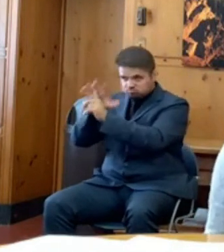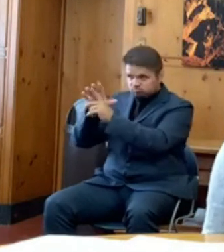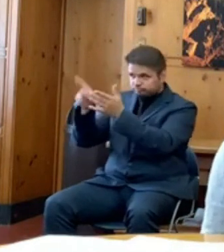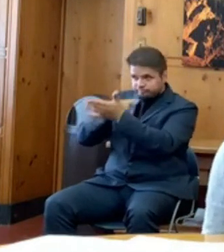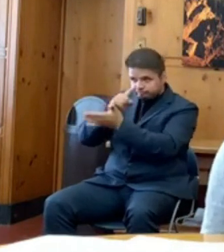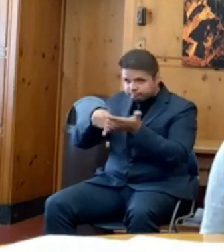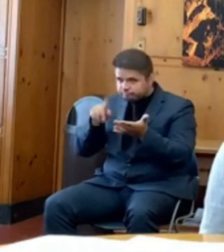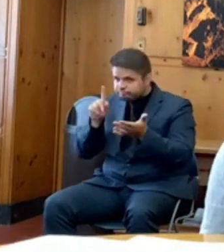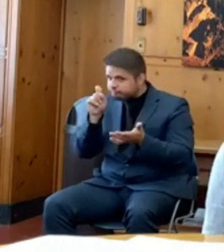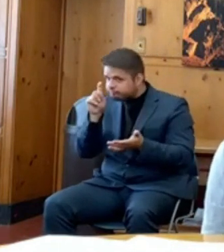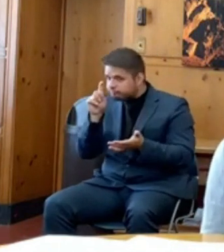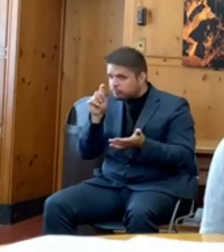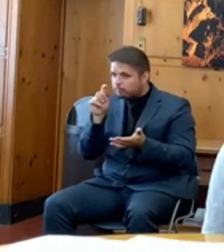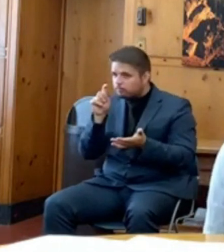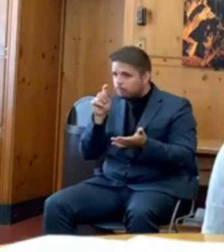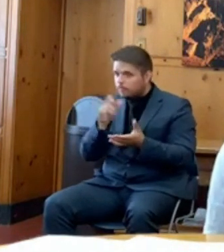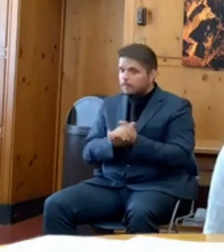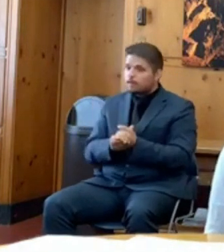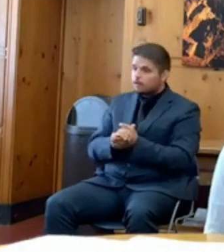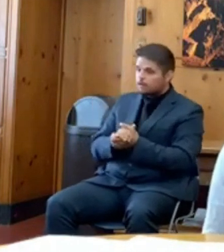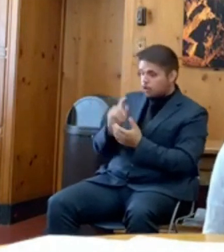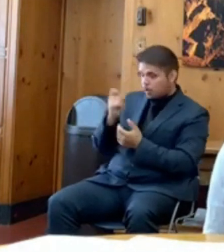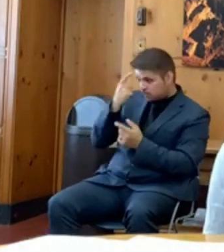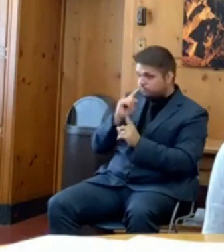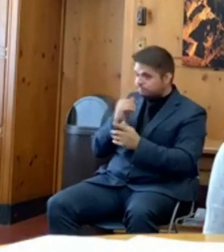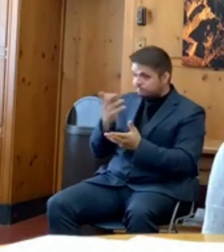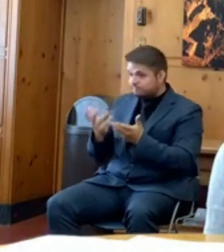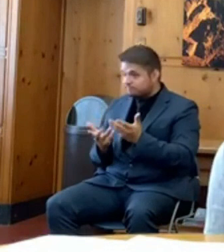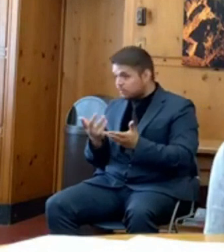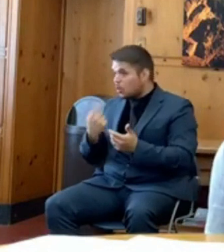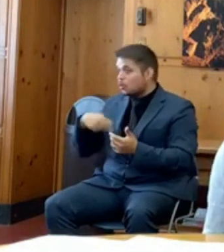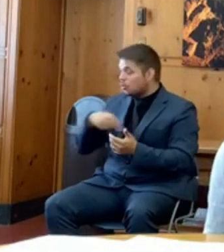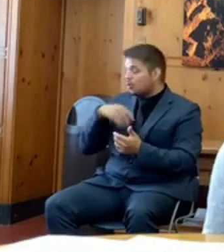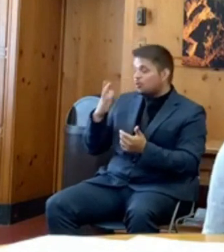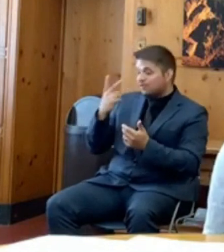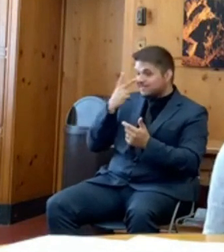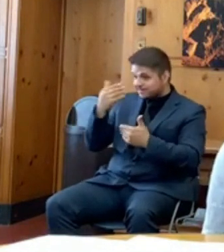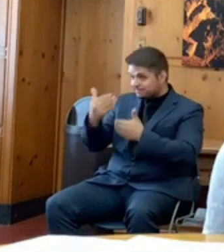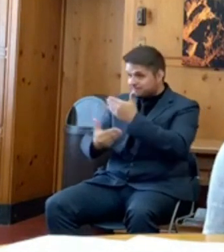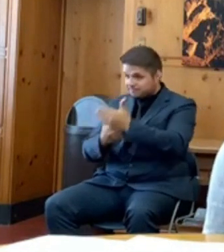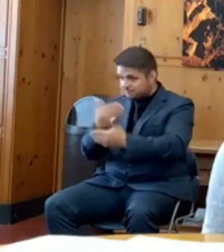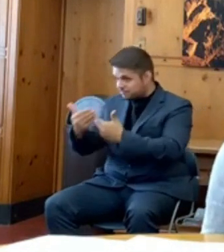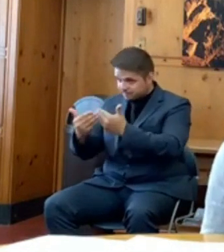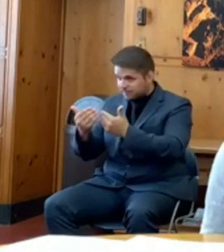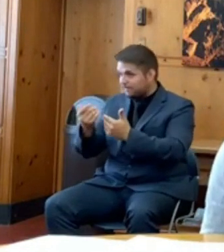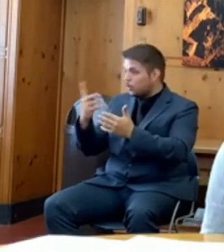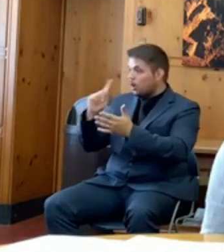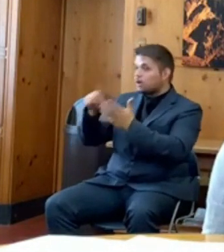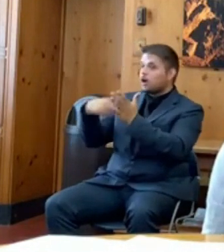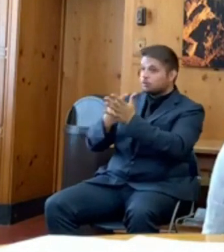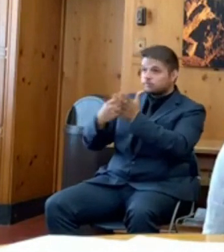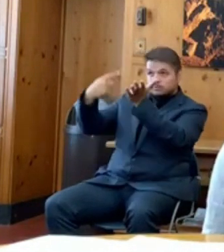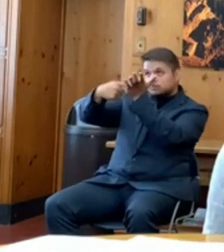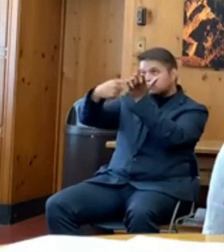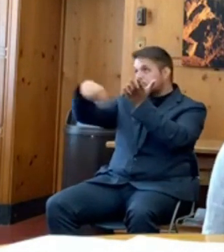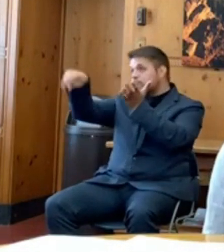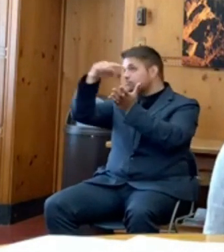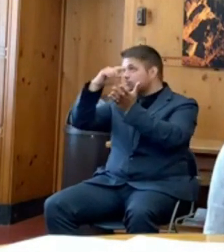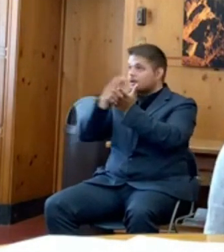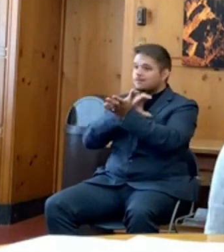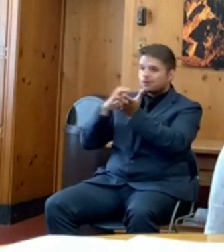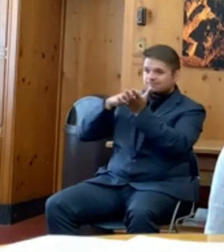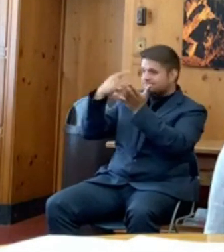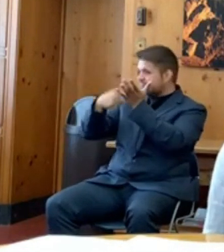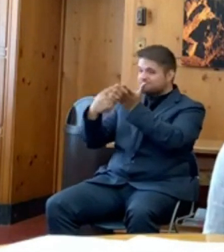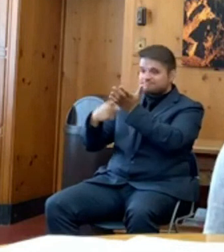You know, I think I think we're going to see you in a few hours, but I think that the handwriting is clearly on the